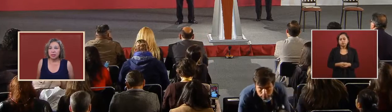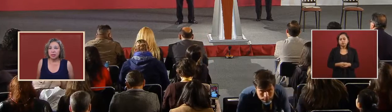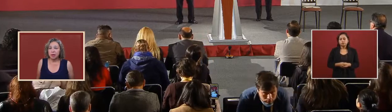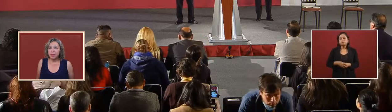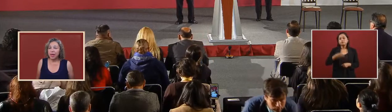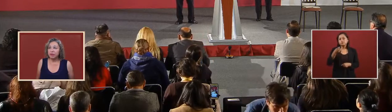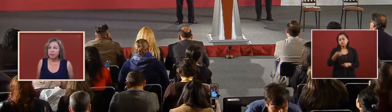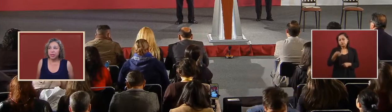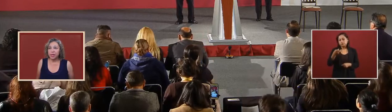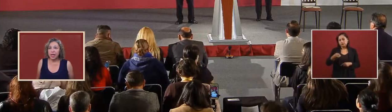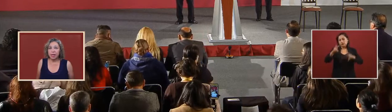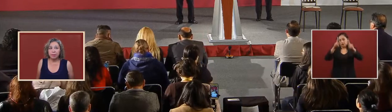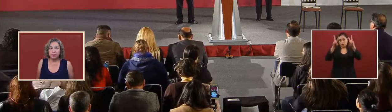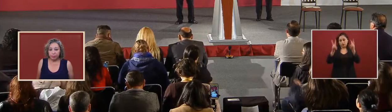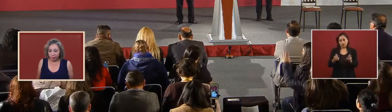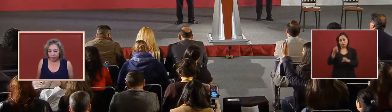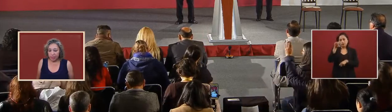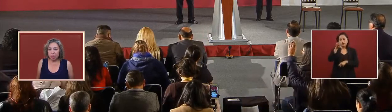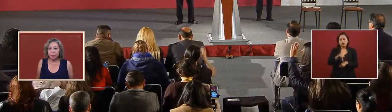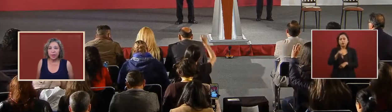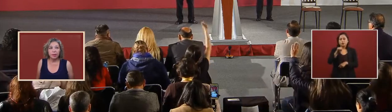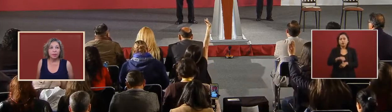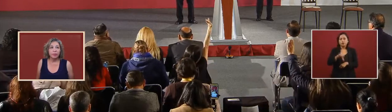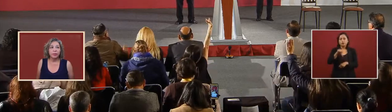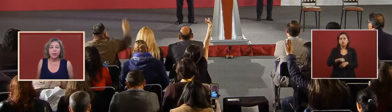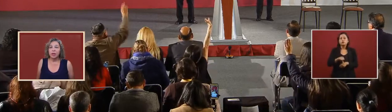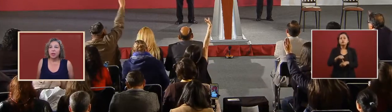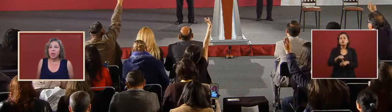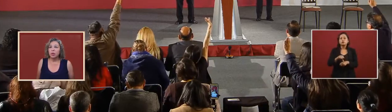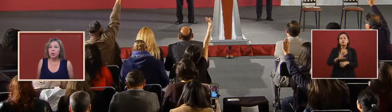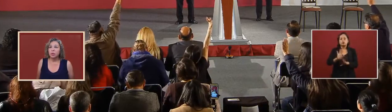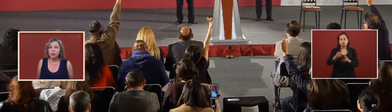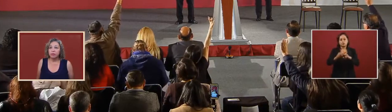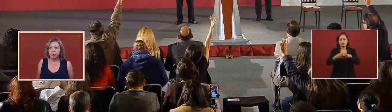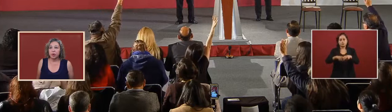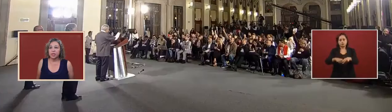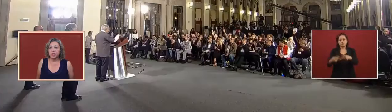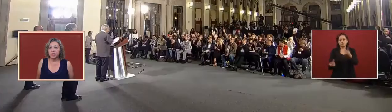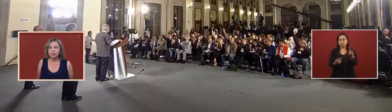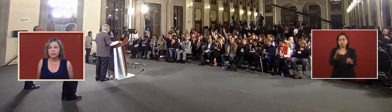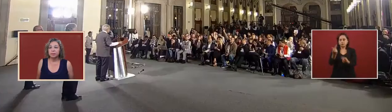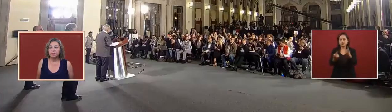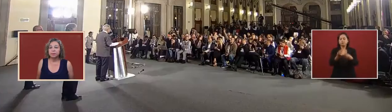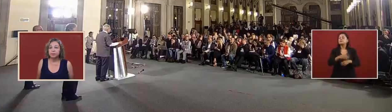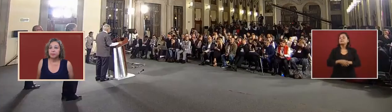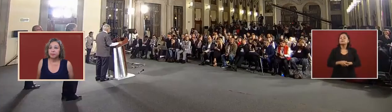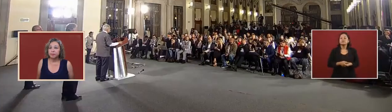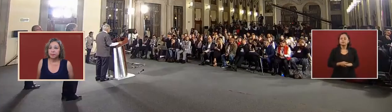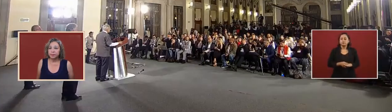is the matter for today the topic and we'll open up for questions